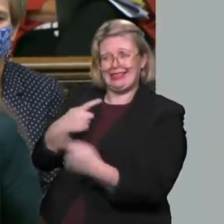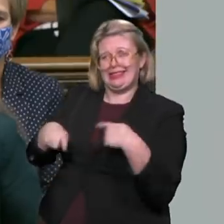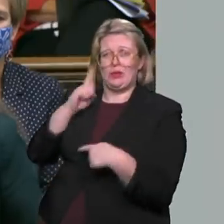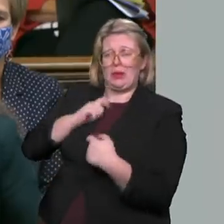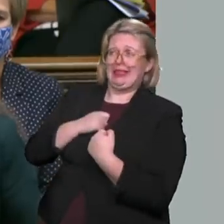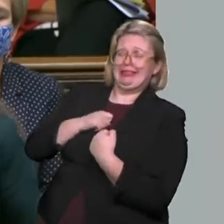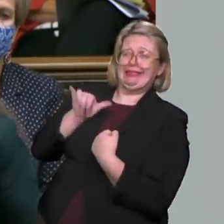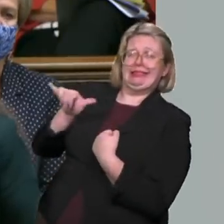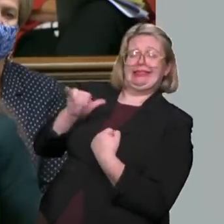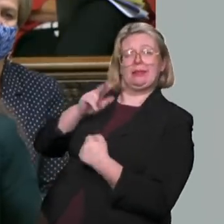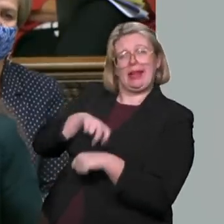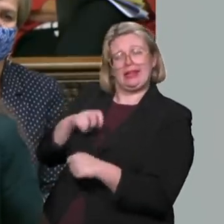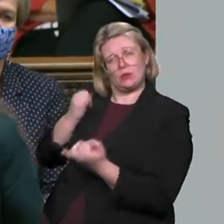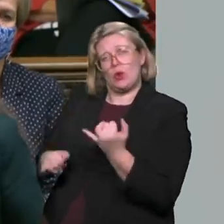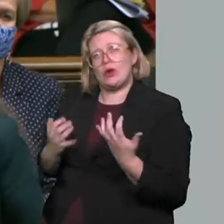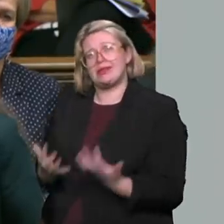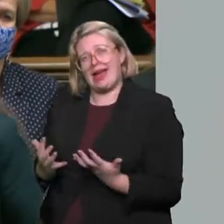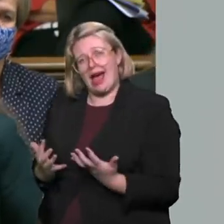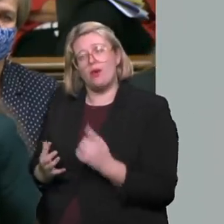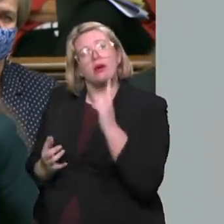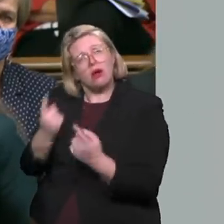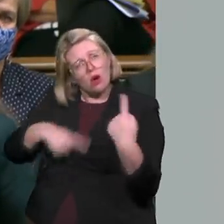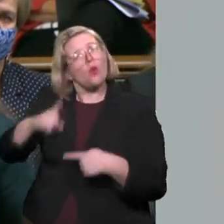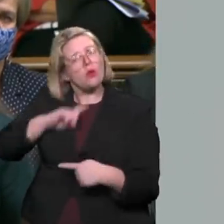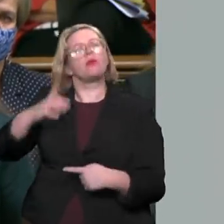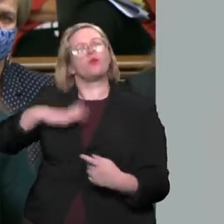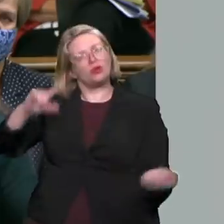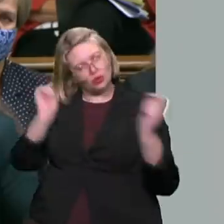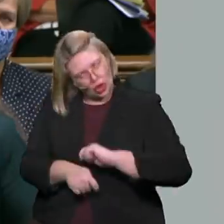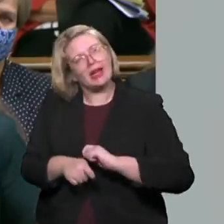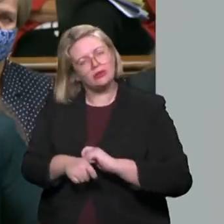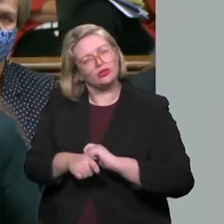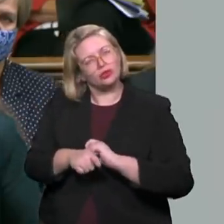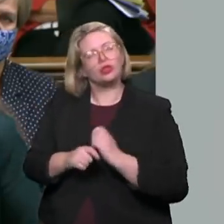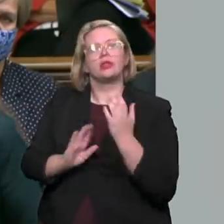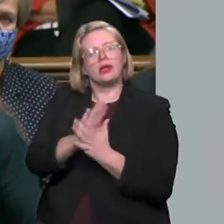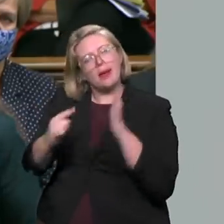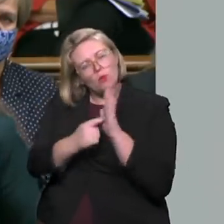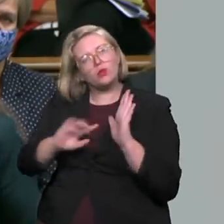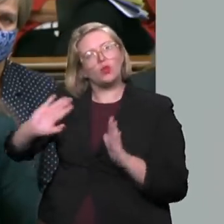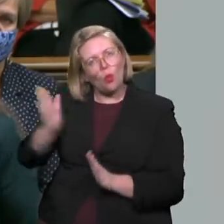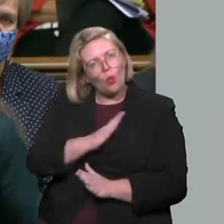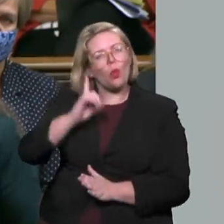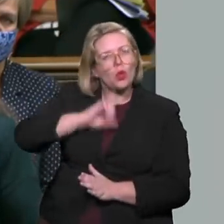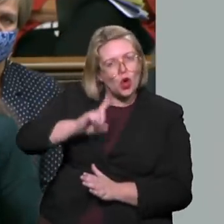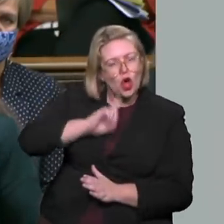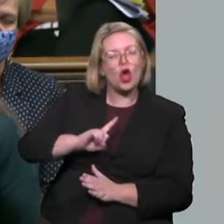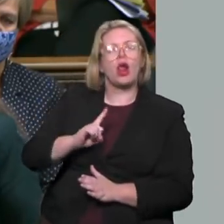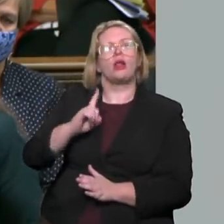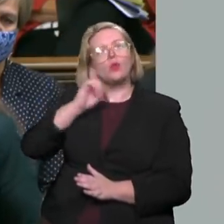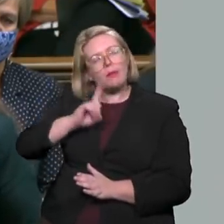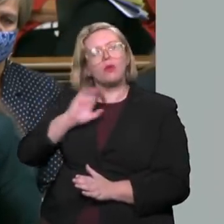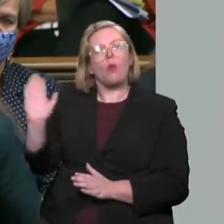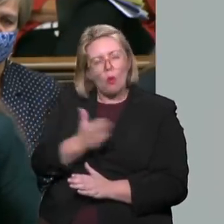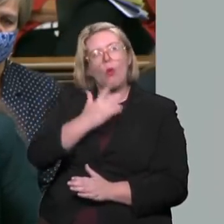women, we are confident and determined to change this. So every girl and every woman can live at home without fear,